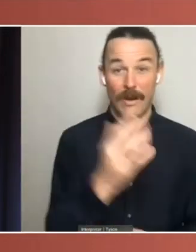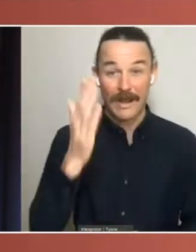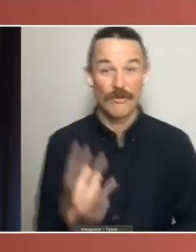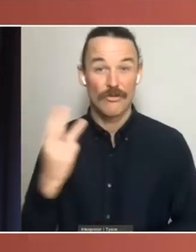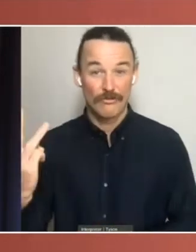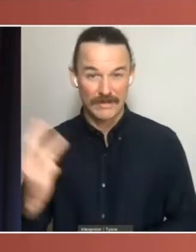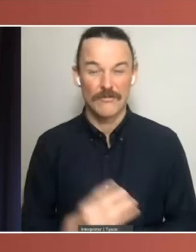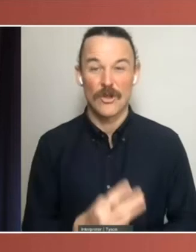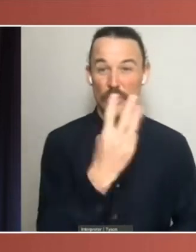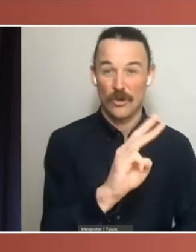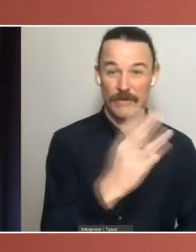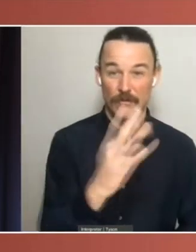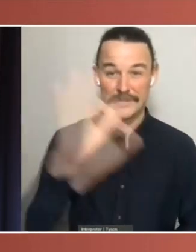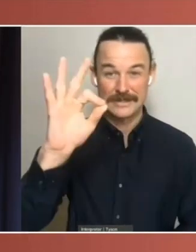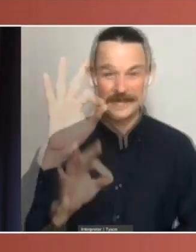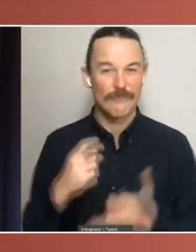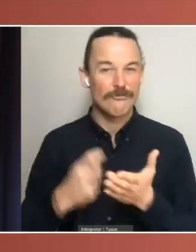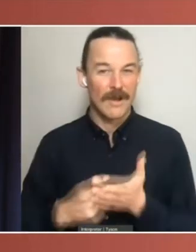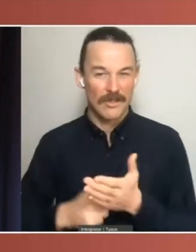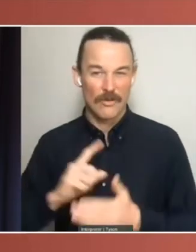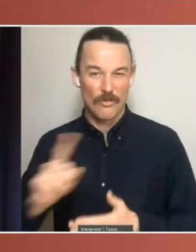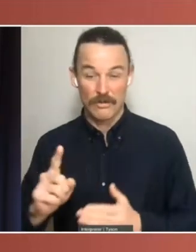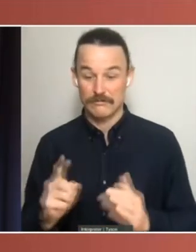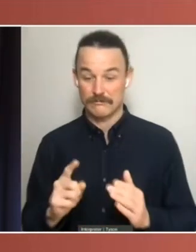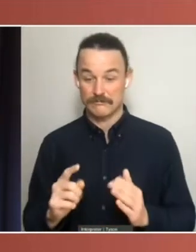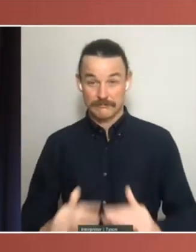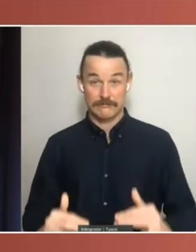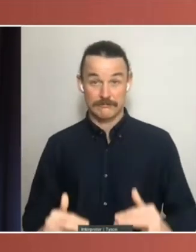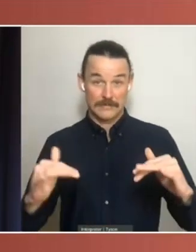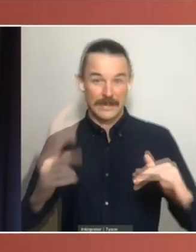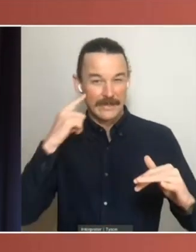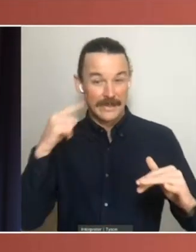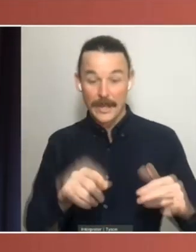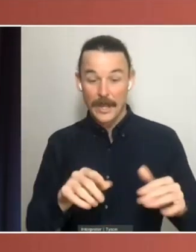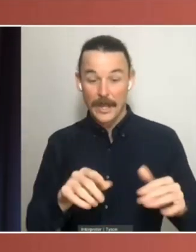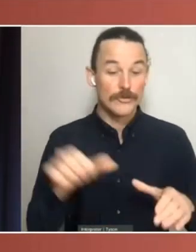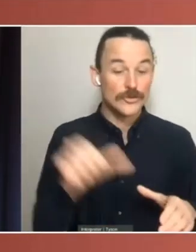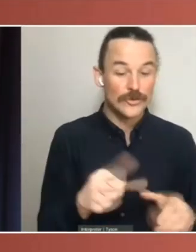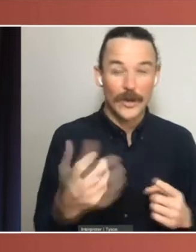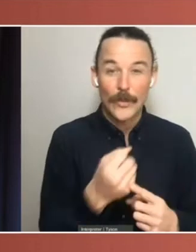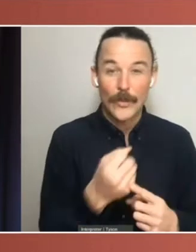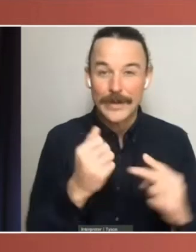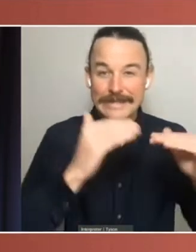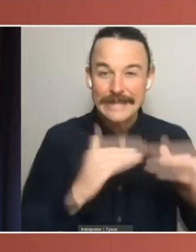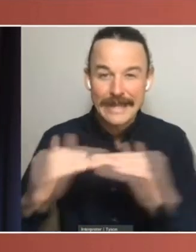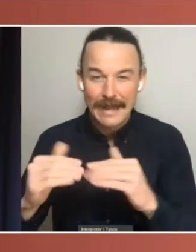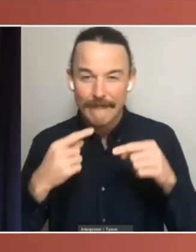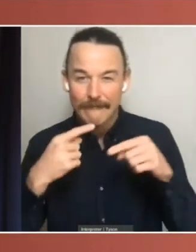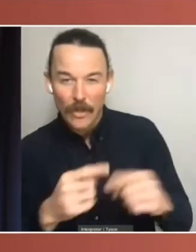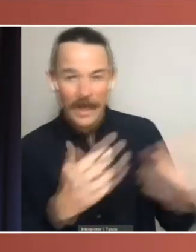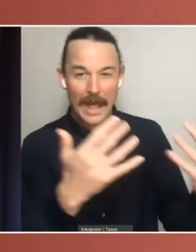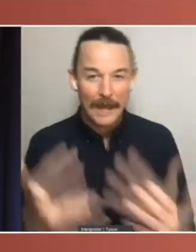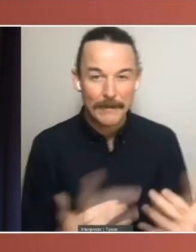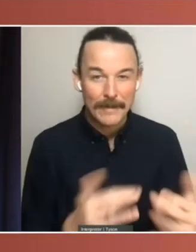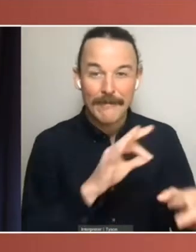the proposition that in the House of Representatives, a party should win seats proportional to the overall number of votes that it receives.